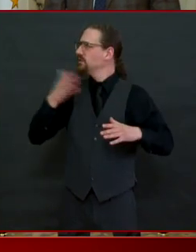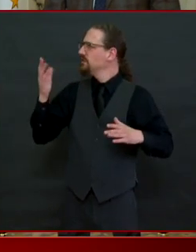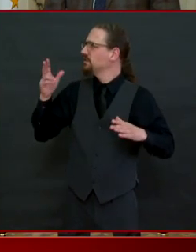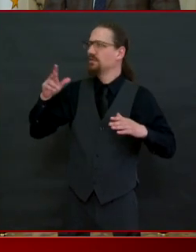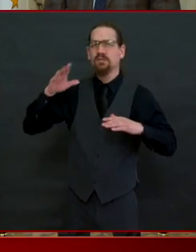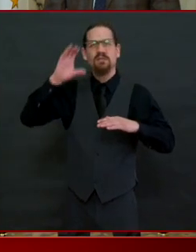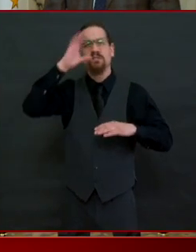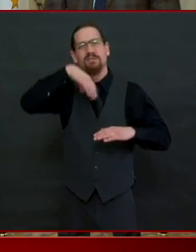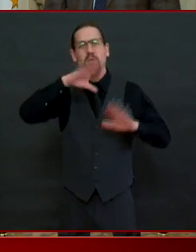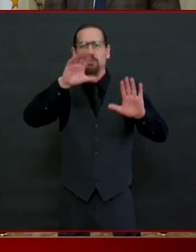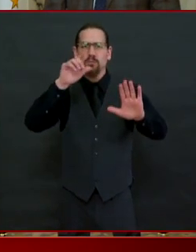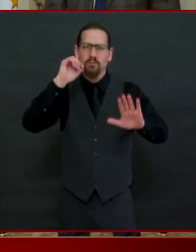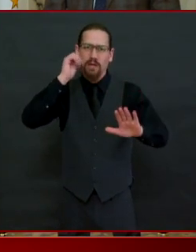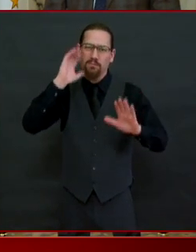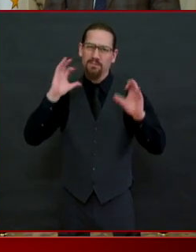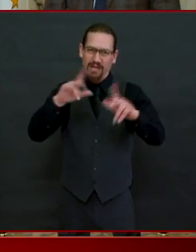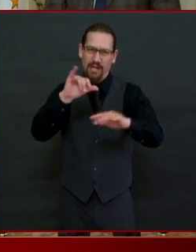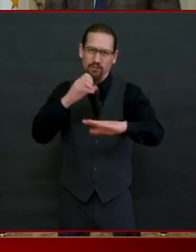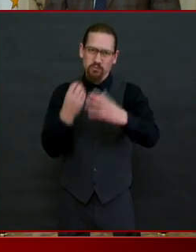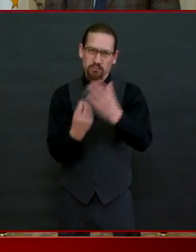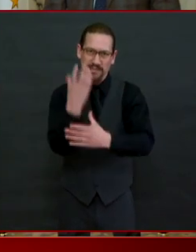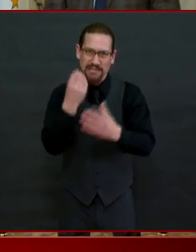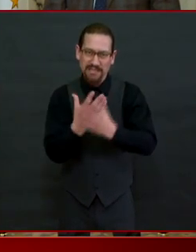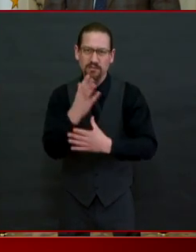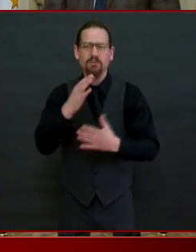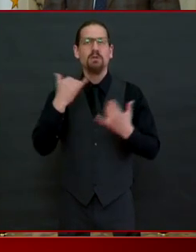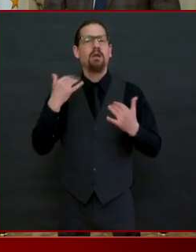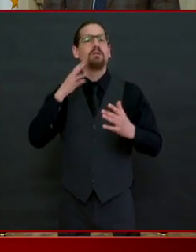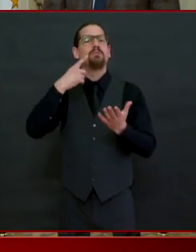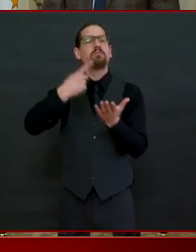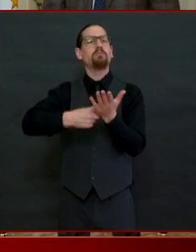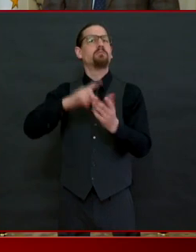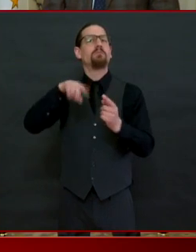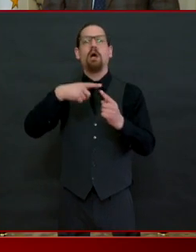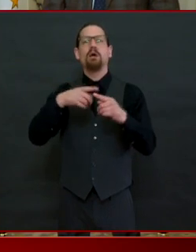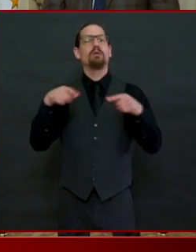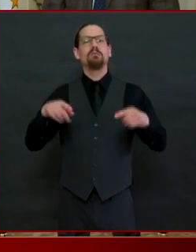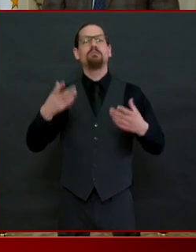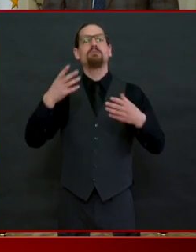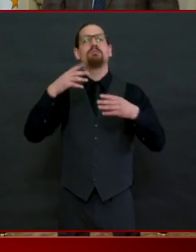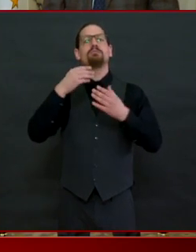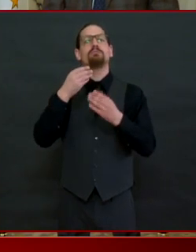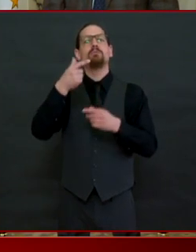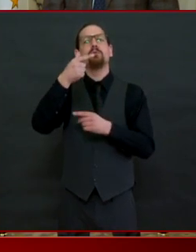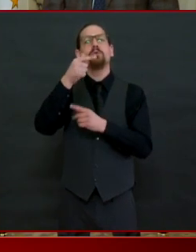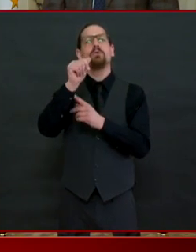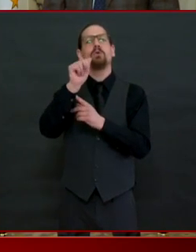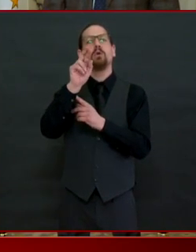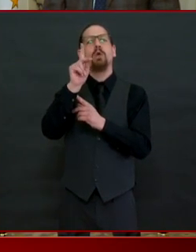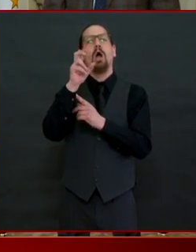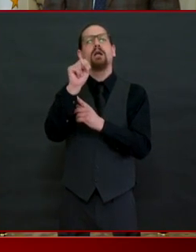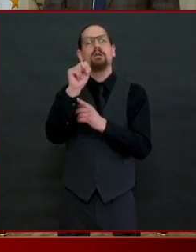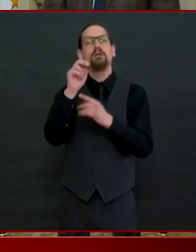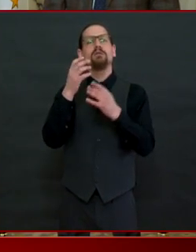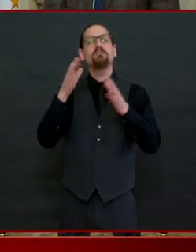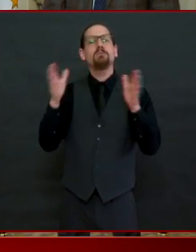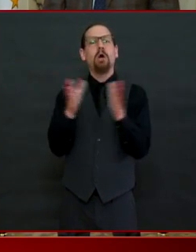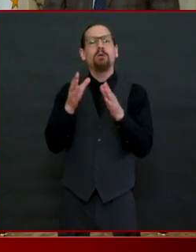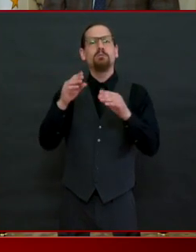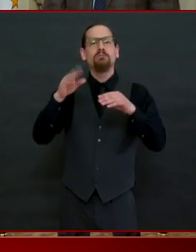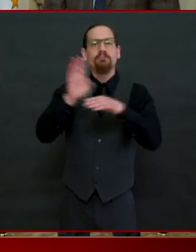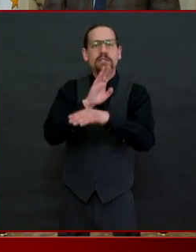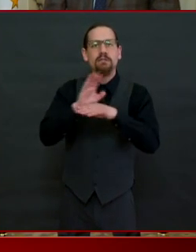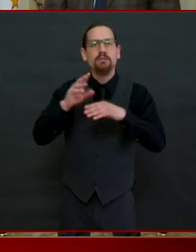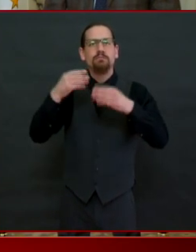who usually reopen at this time of year and they are inquiring as to whether they're allowed to open